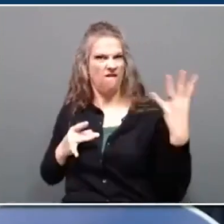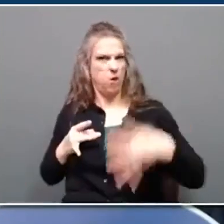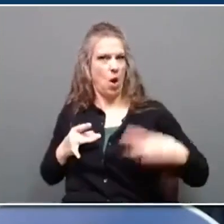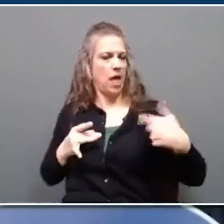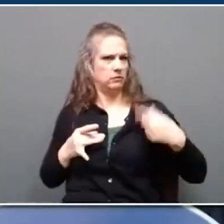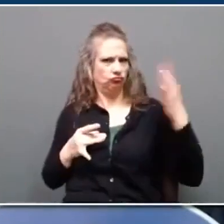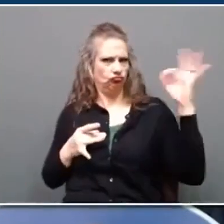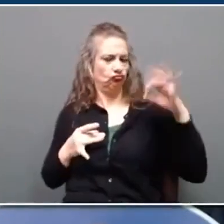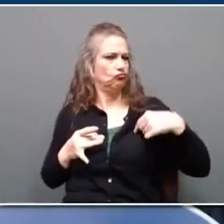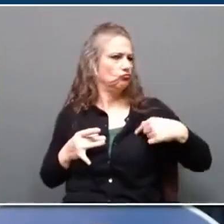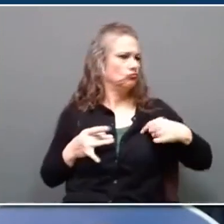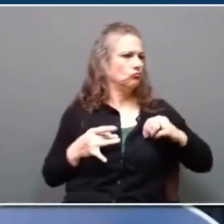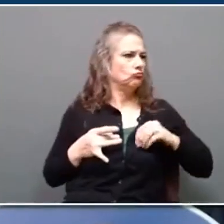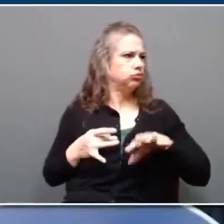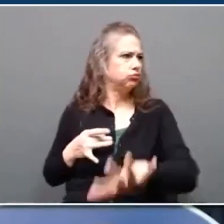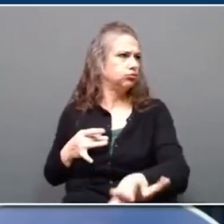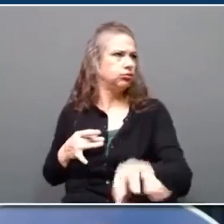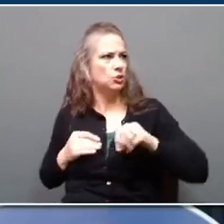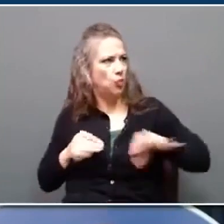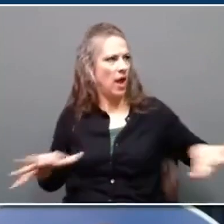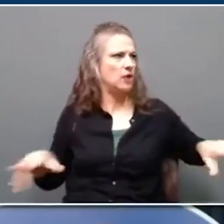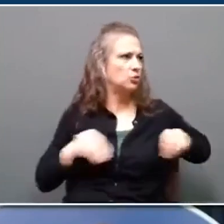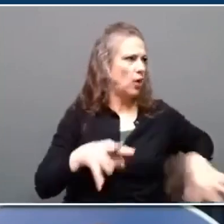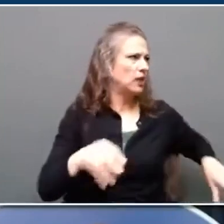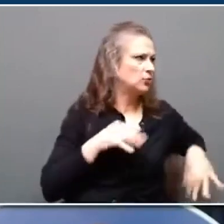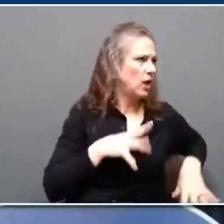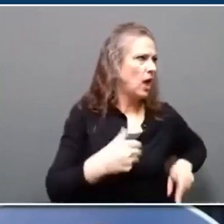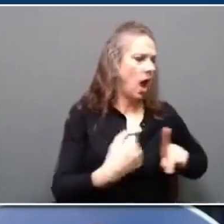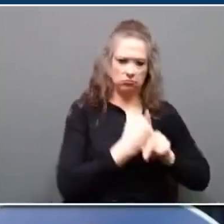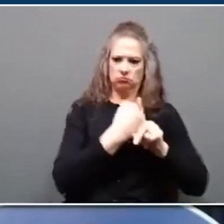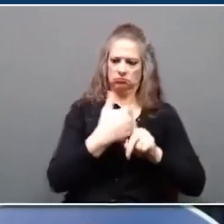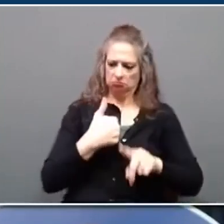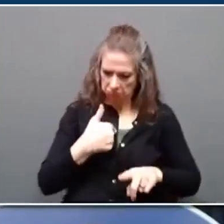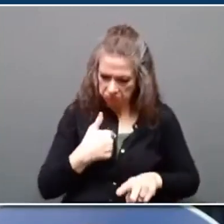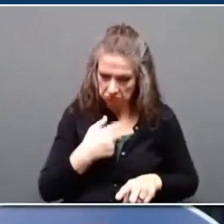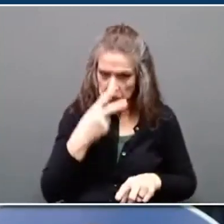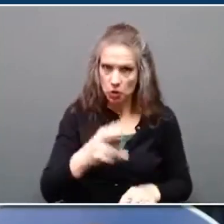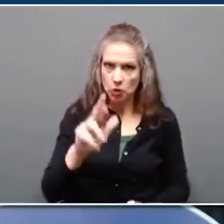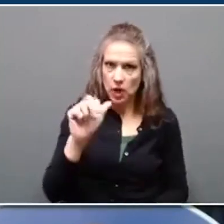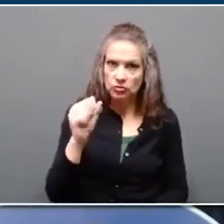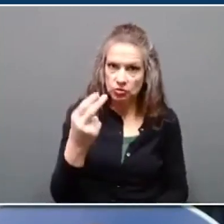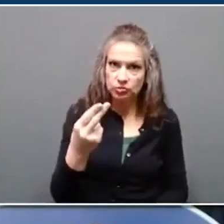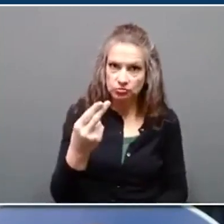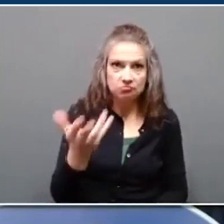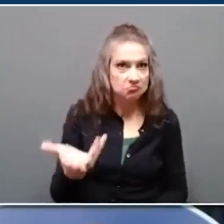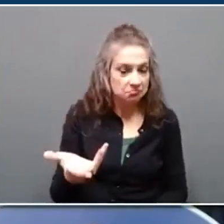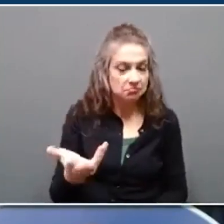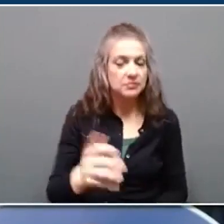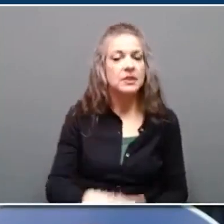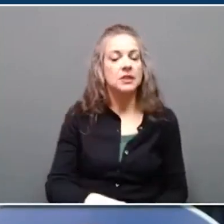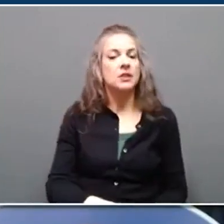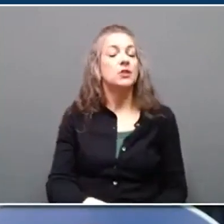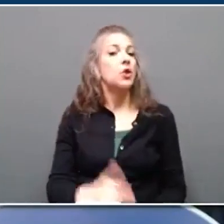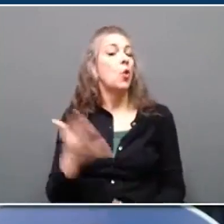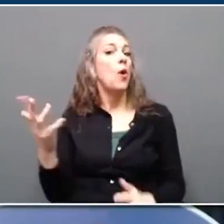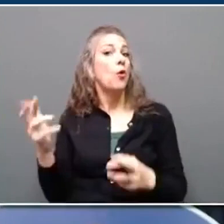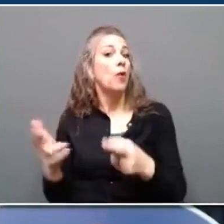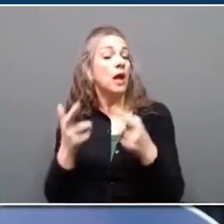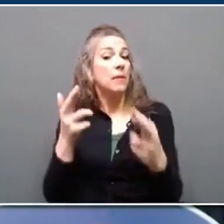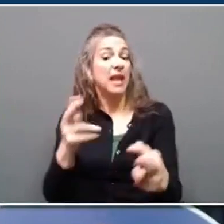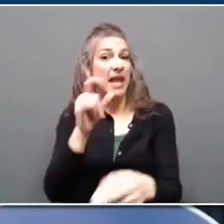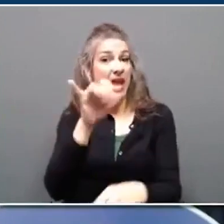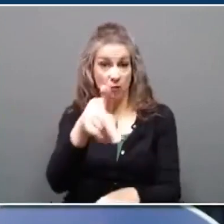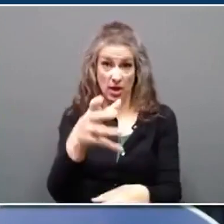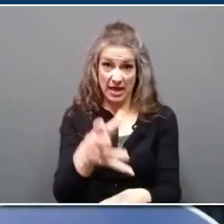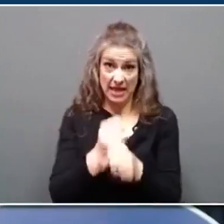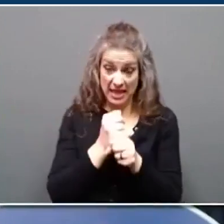developing measles or has measles, the recommendation in public health is that they should stay at home for 21 days, and anyone exposed to